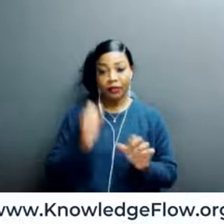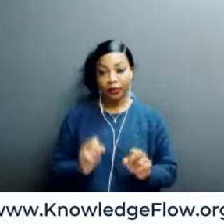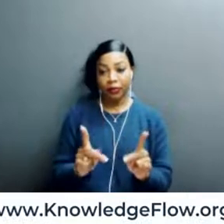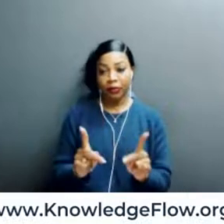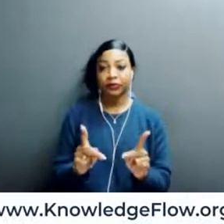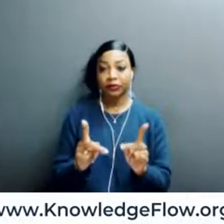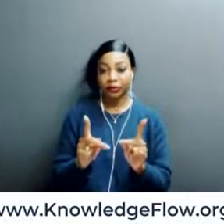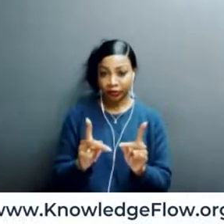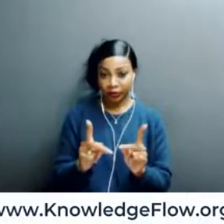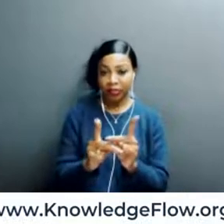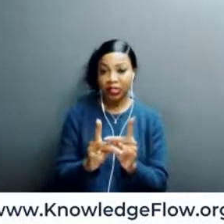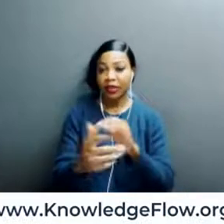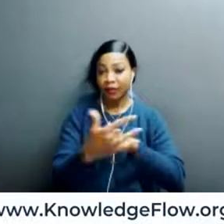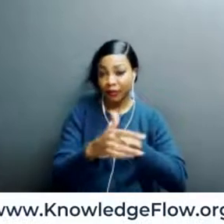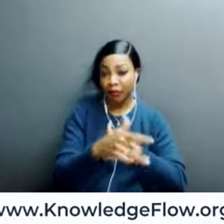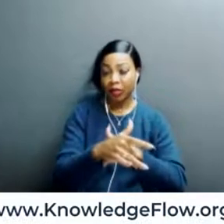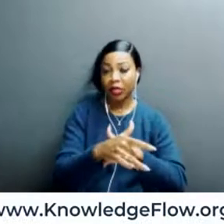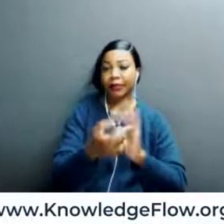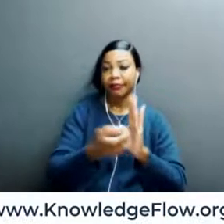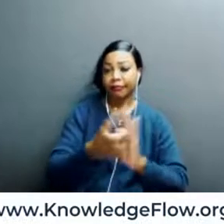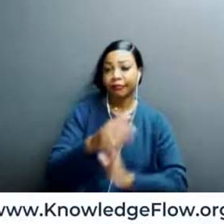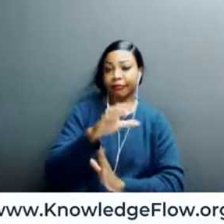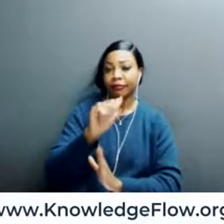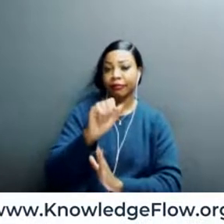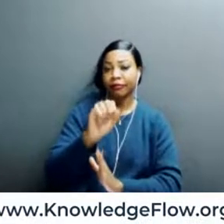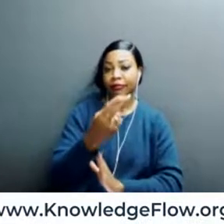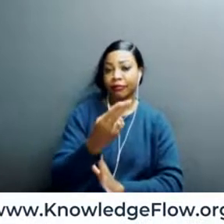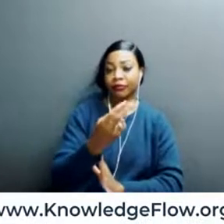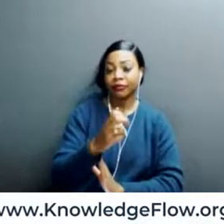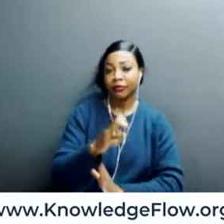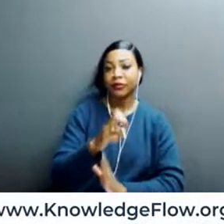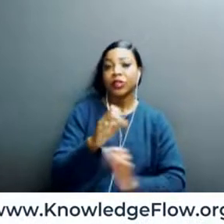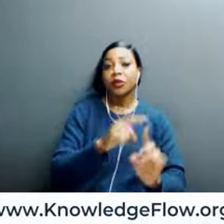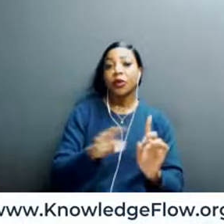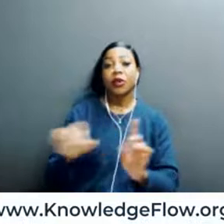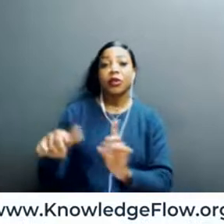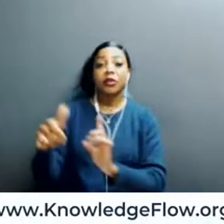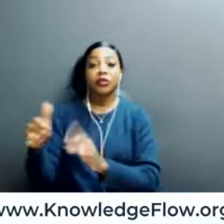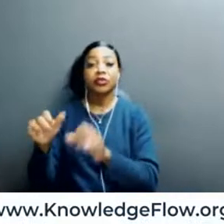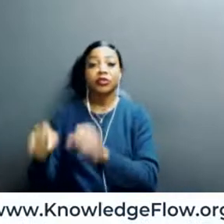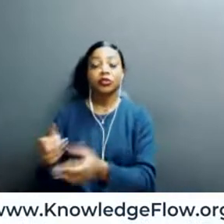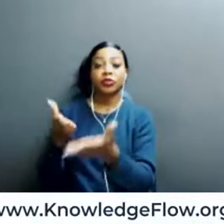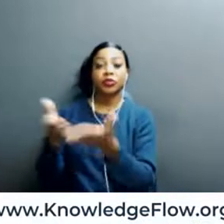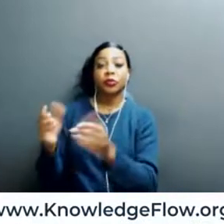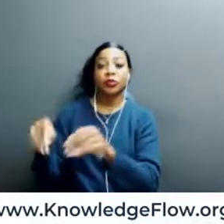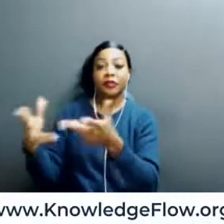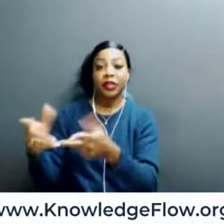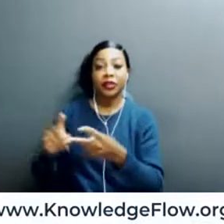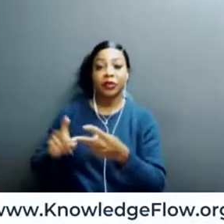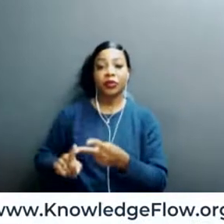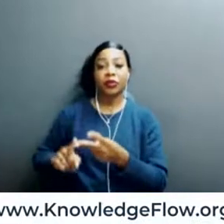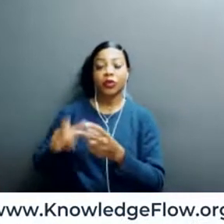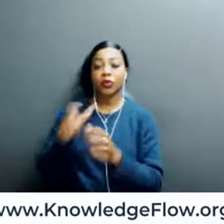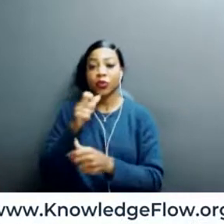cache and all that stuff, but the emphasis should be on the service provider or the computer operator or the computer owner to have